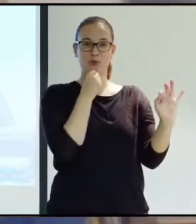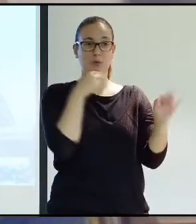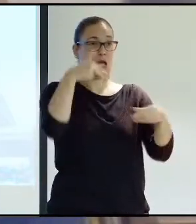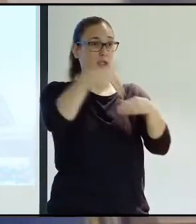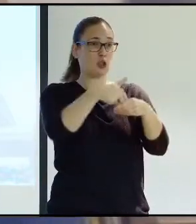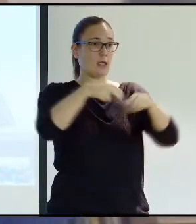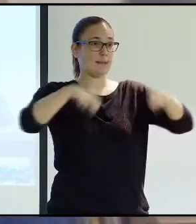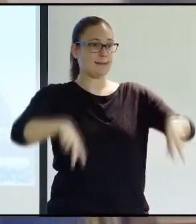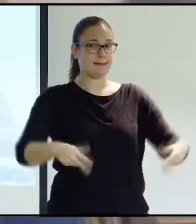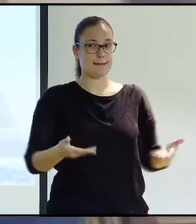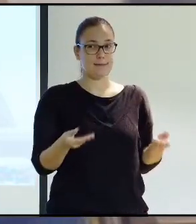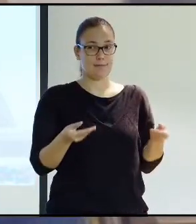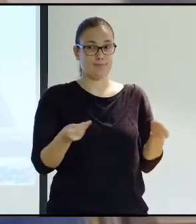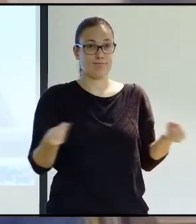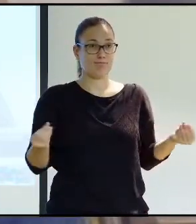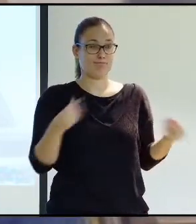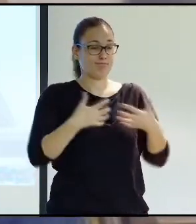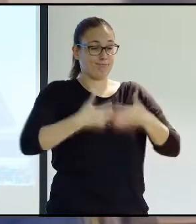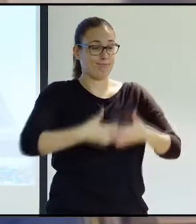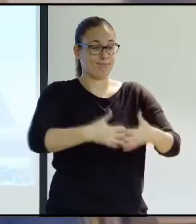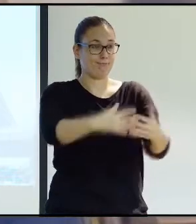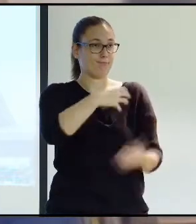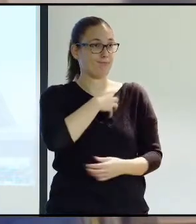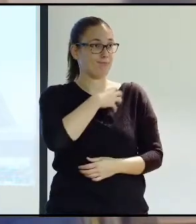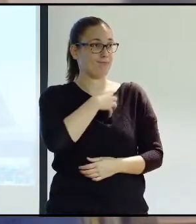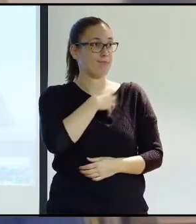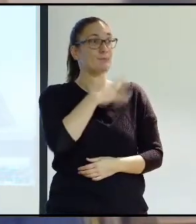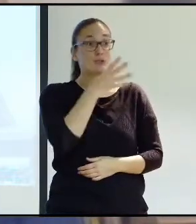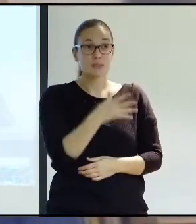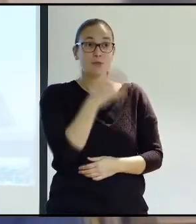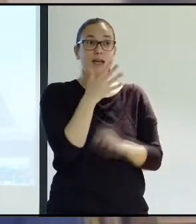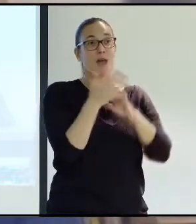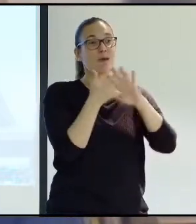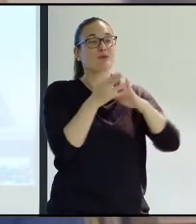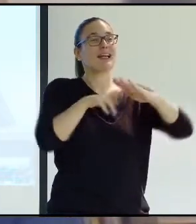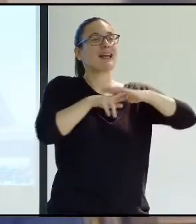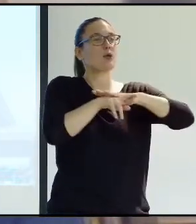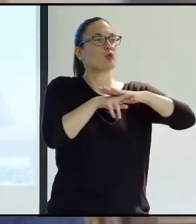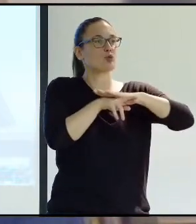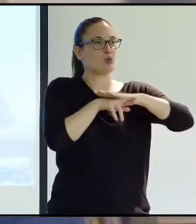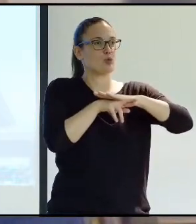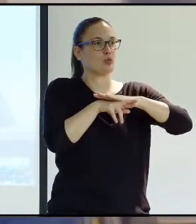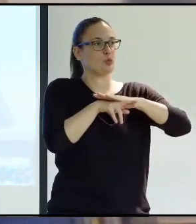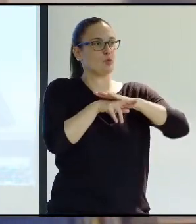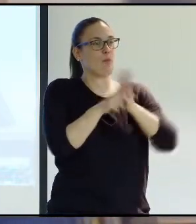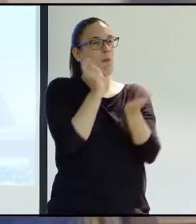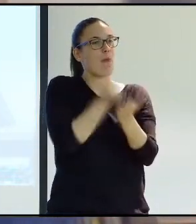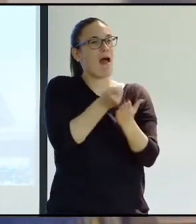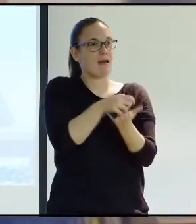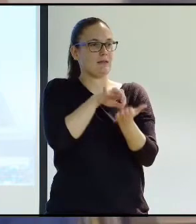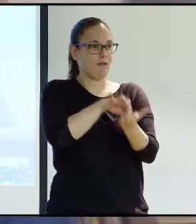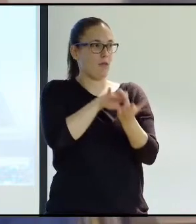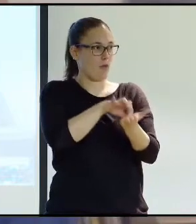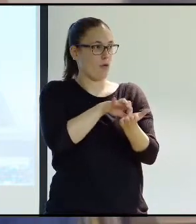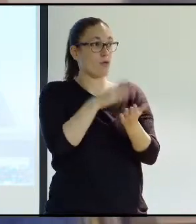car without gas, and it stinks. Here we've talked about economic resources necessary to be able to